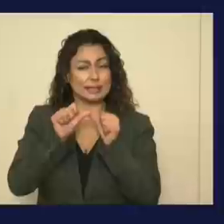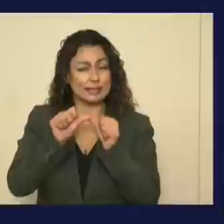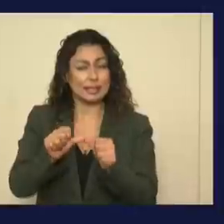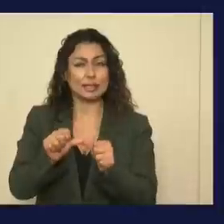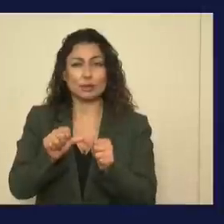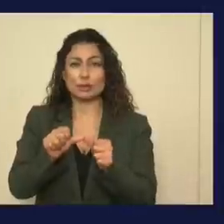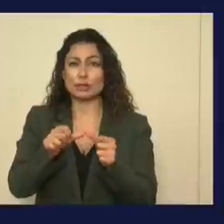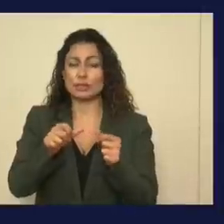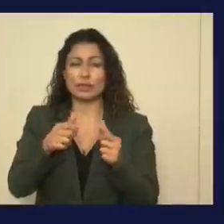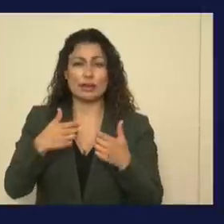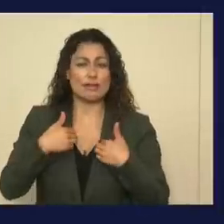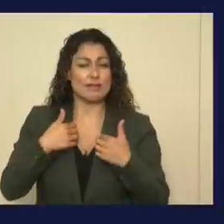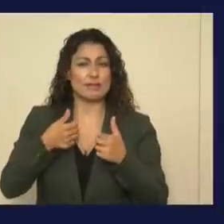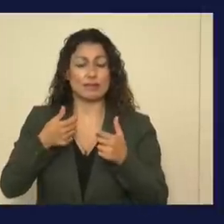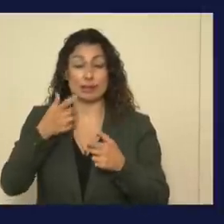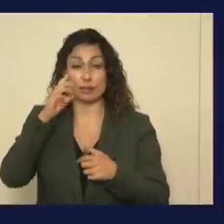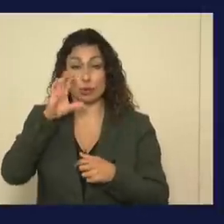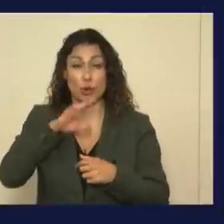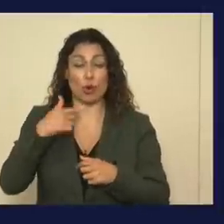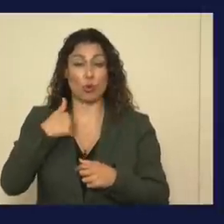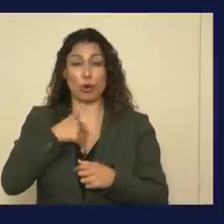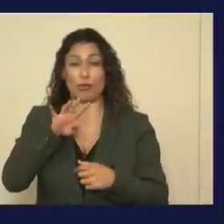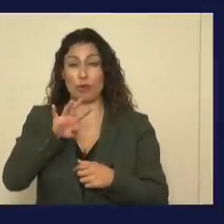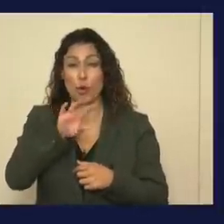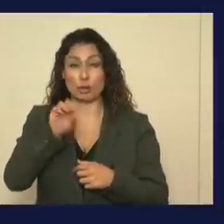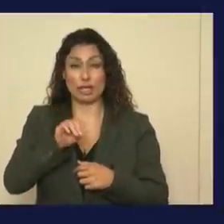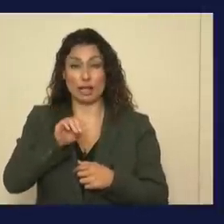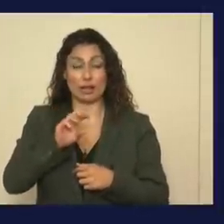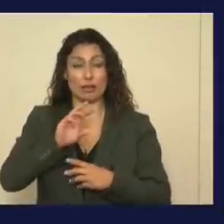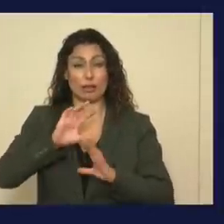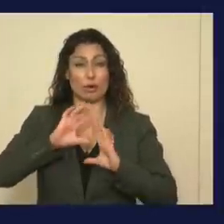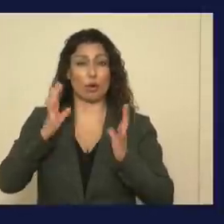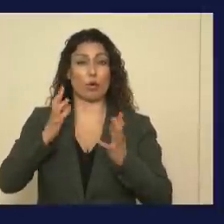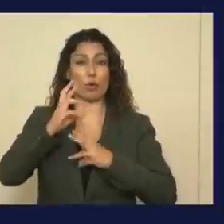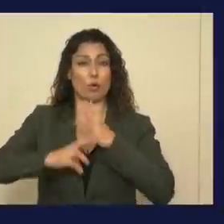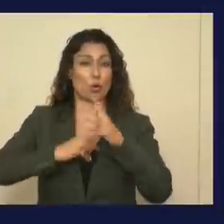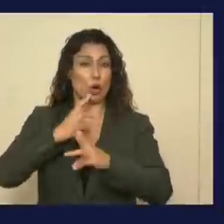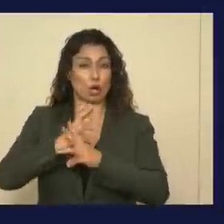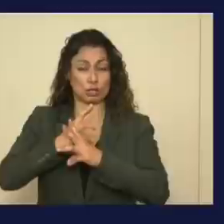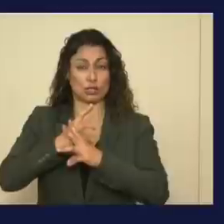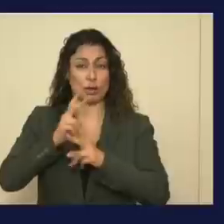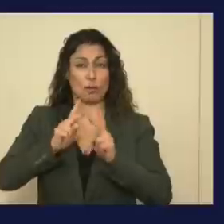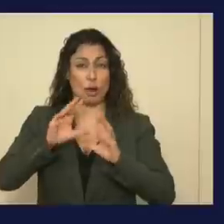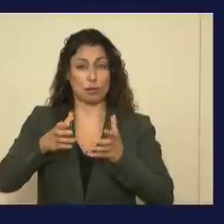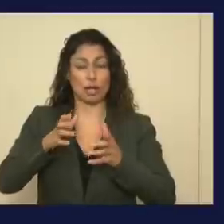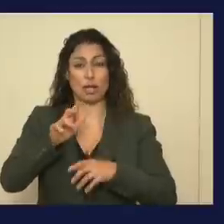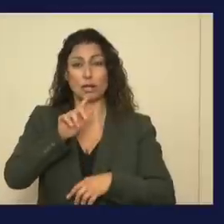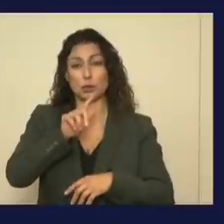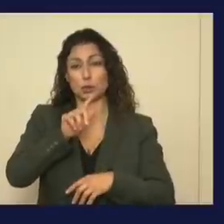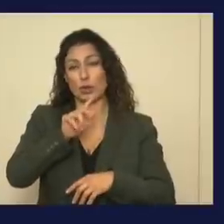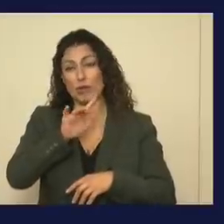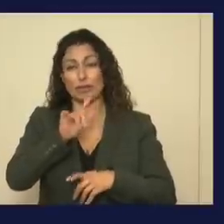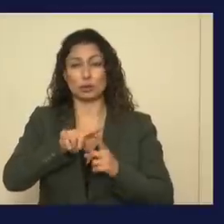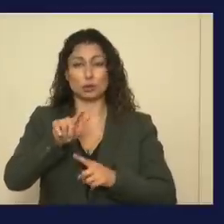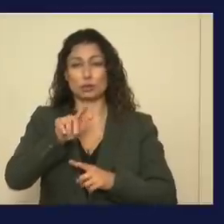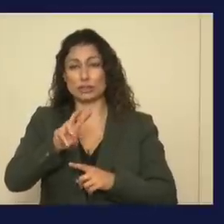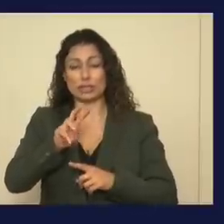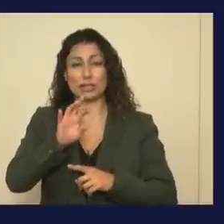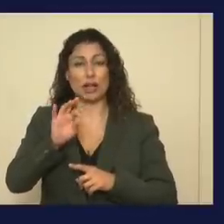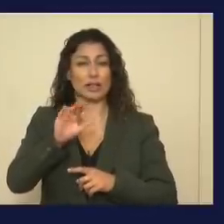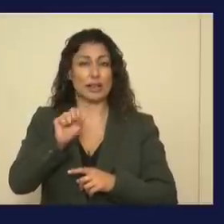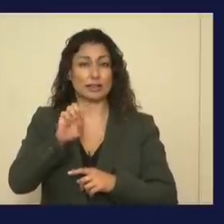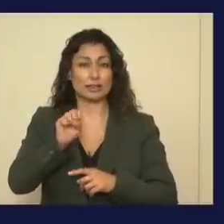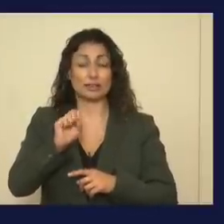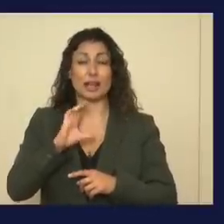to have. Remember, we're 4% of the world's population. We're 25, 26% of the total cases. Our mortality rate